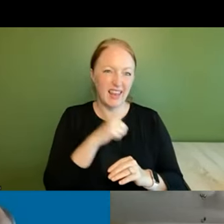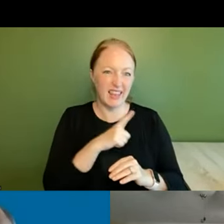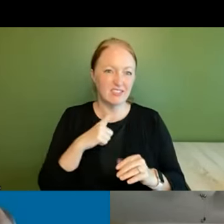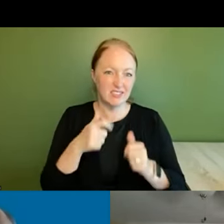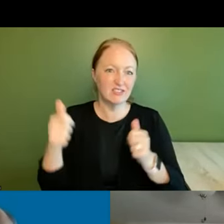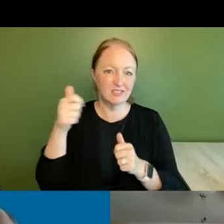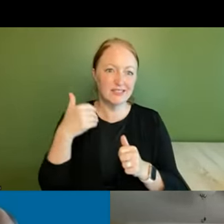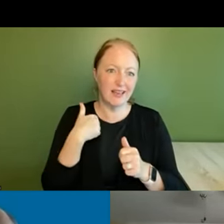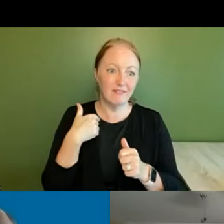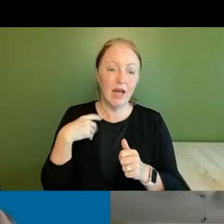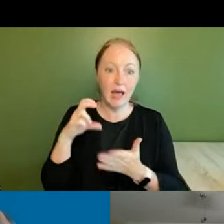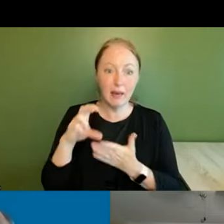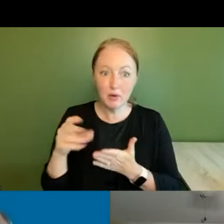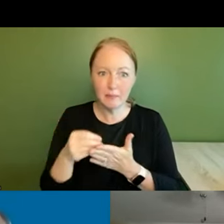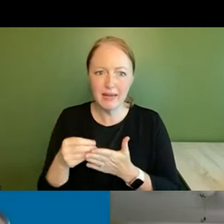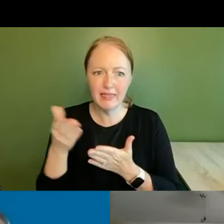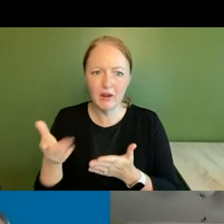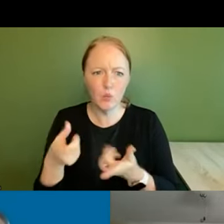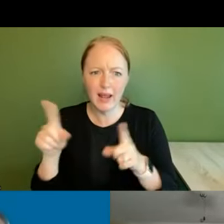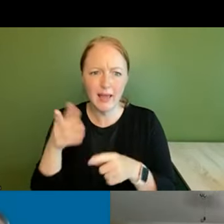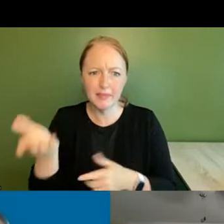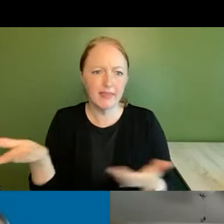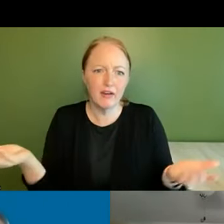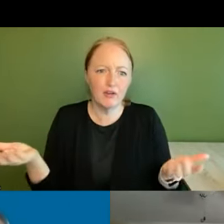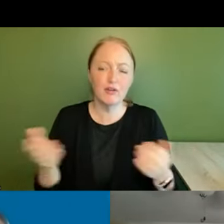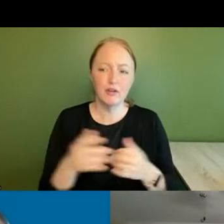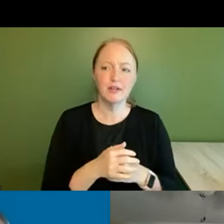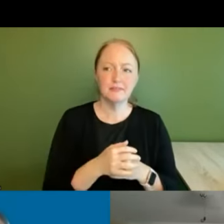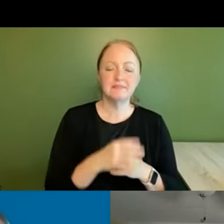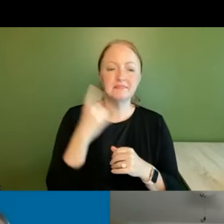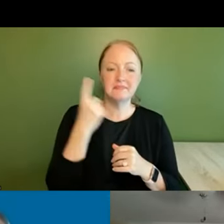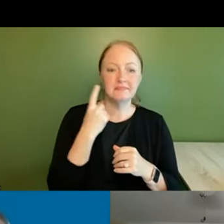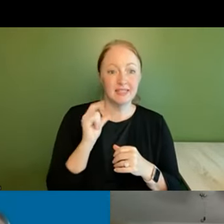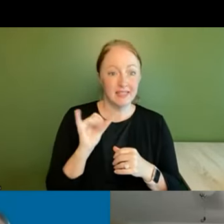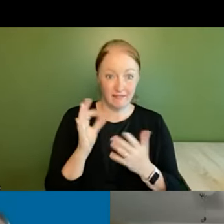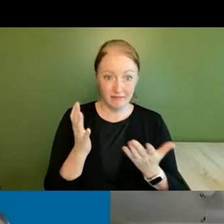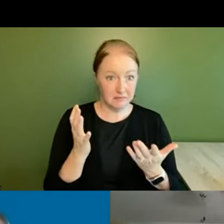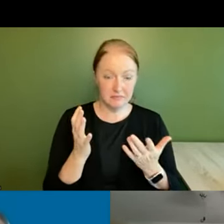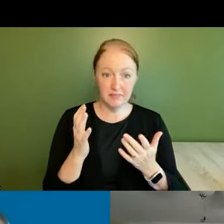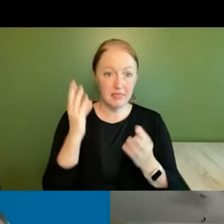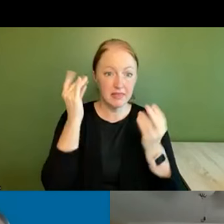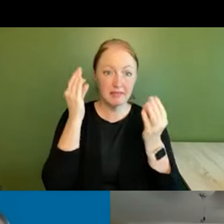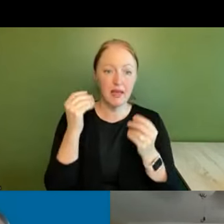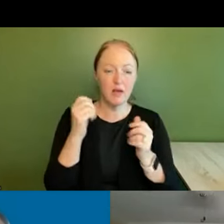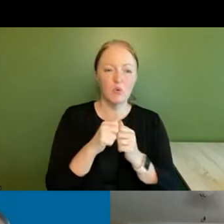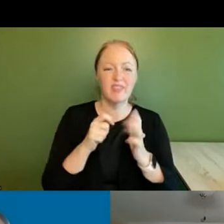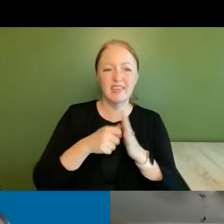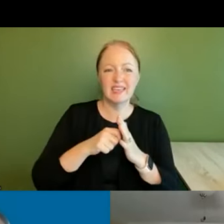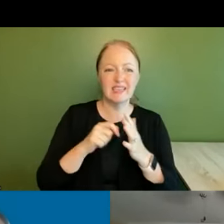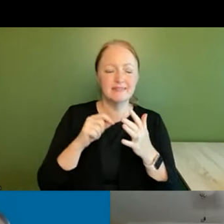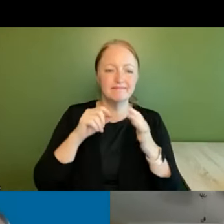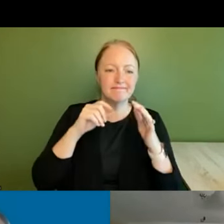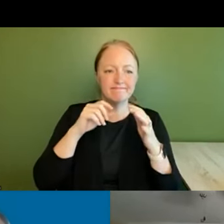which is you know i put money here what happened with it and i'm wondering whether that might be something we think about with some key indicators